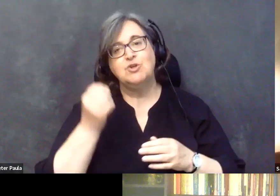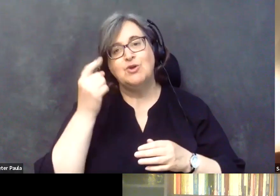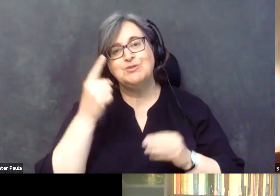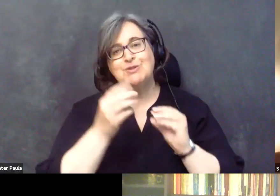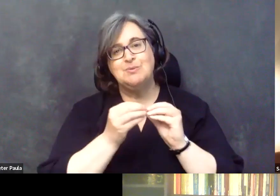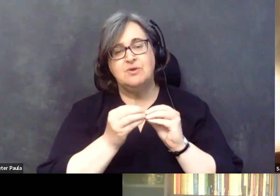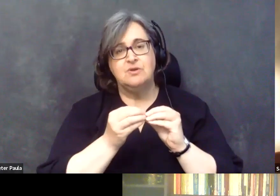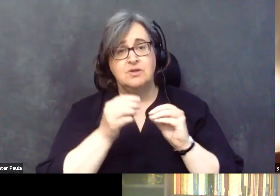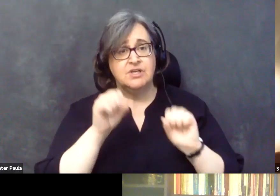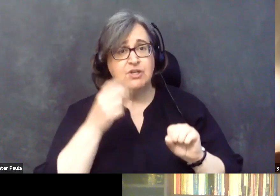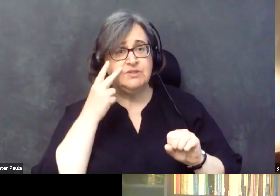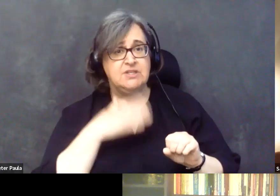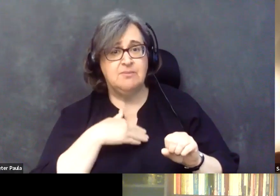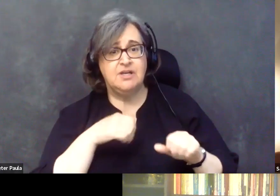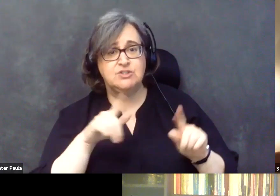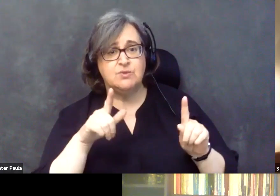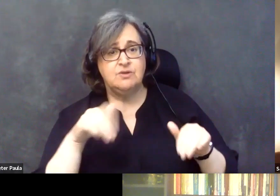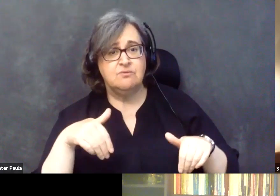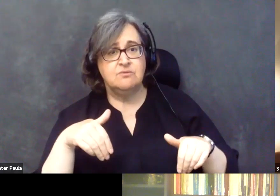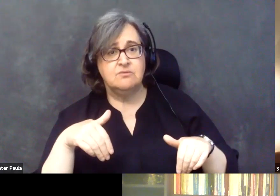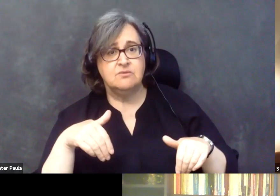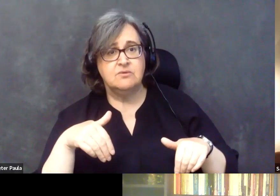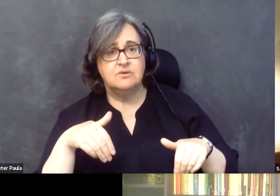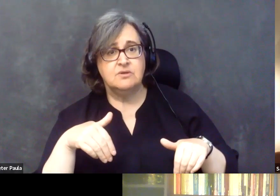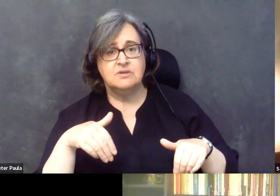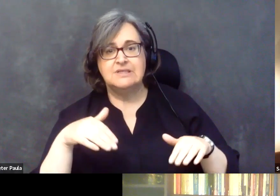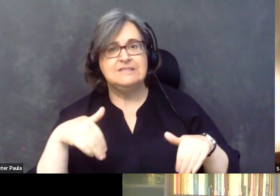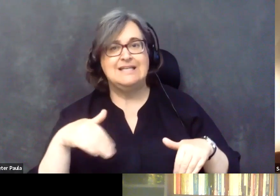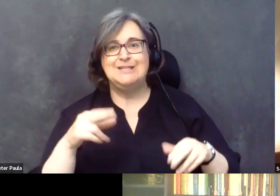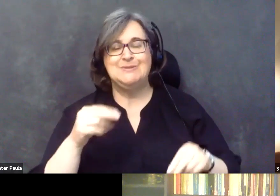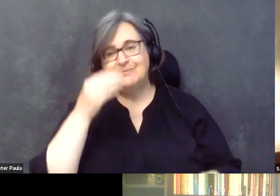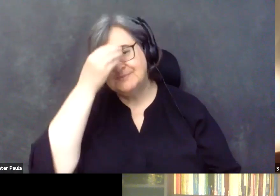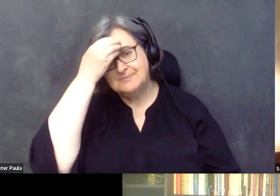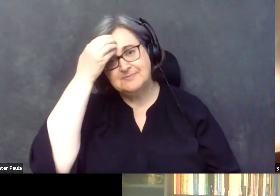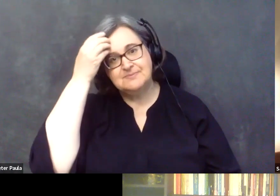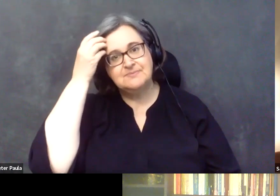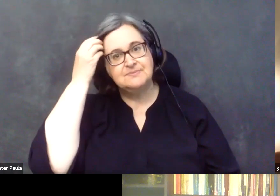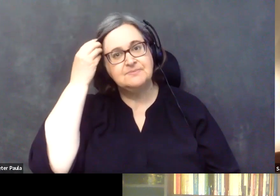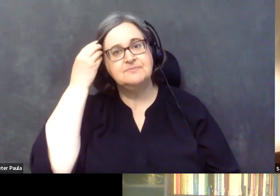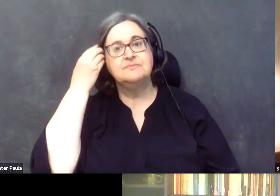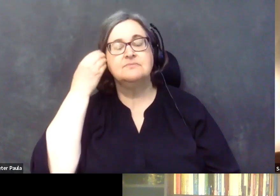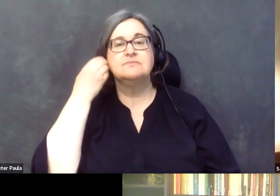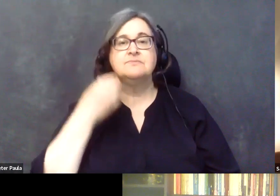better. Are you able to see my screen right now? Not yet. Okay.